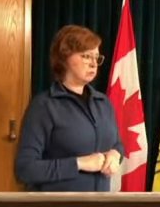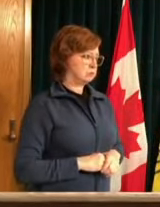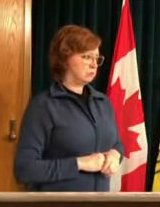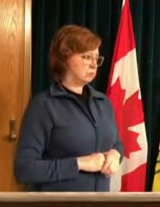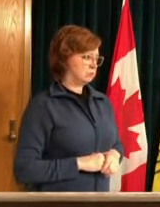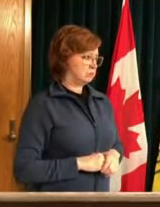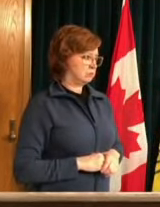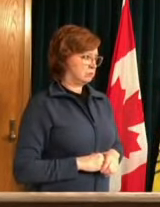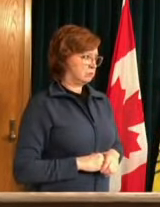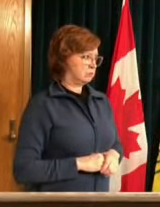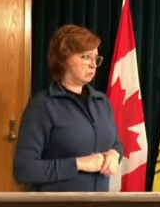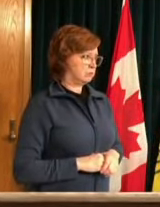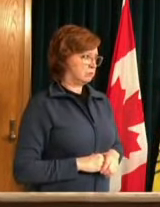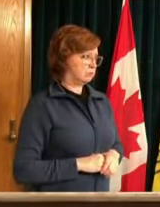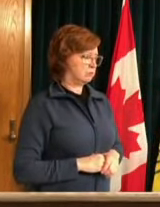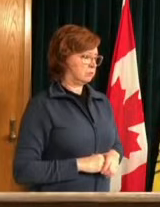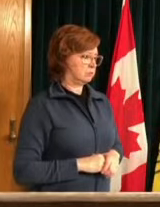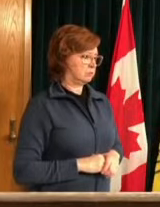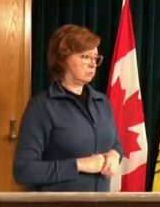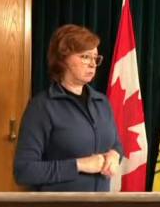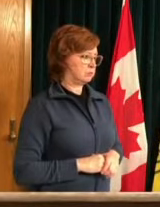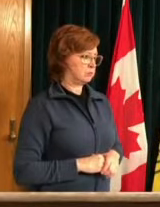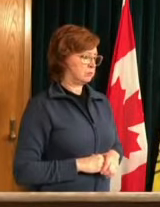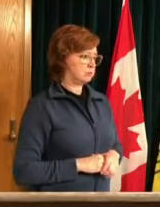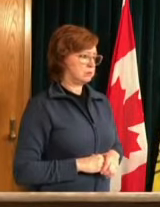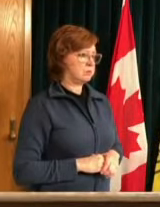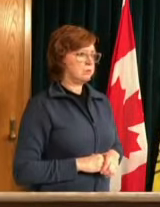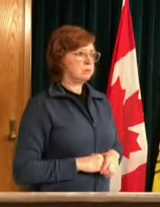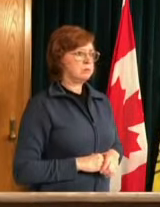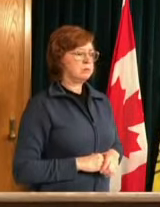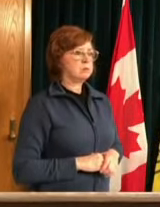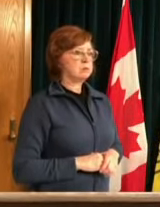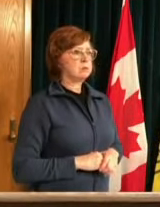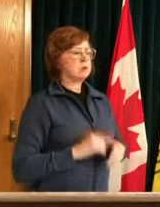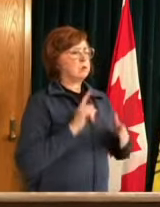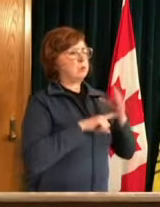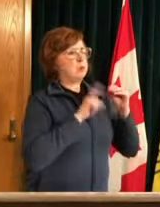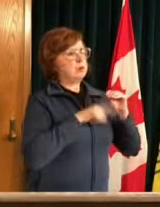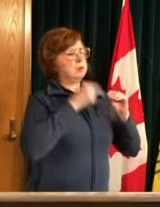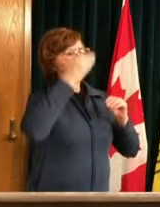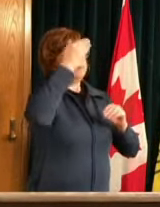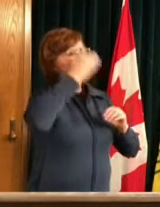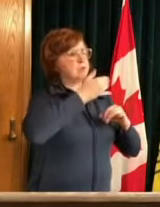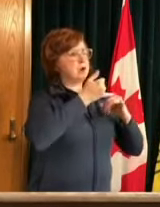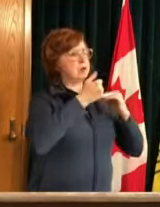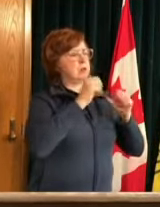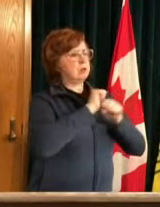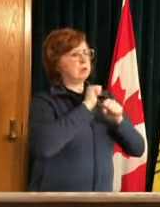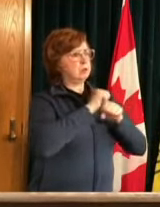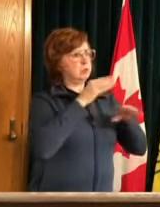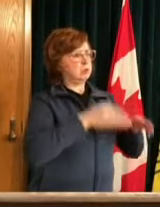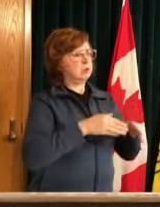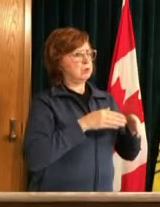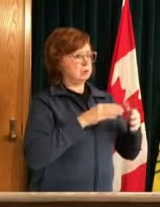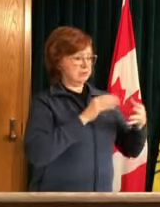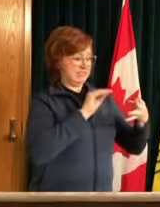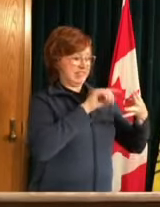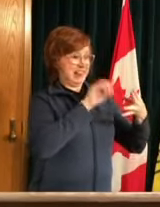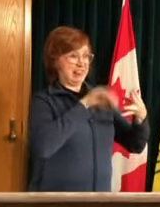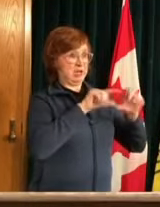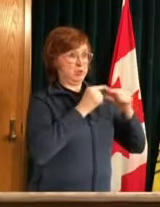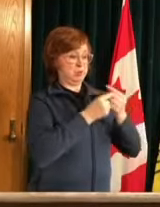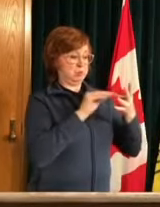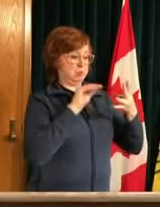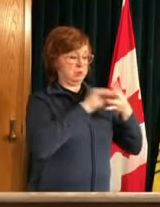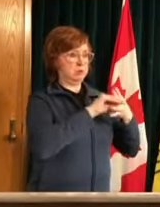how vaccination is going to work for frontline workers going forward you know once everyone over 40 is vaccinated is it essentially just